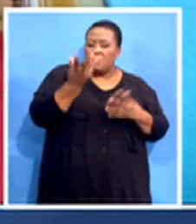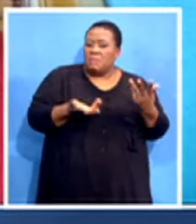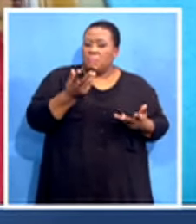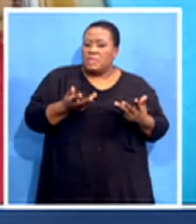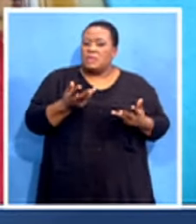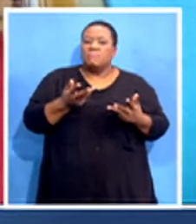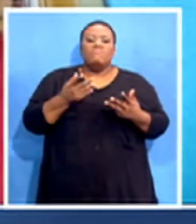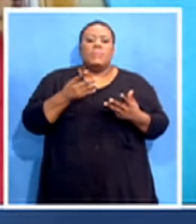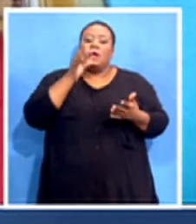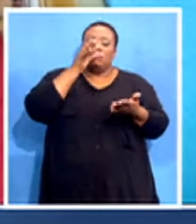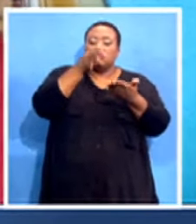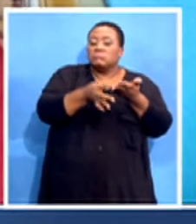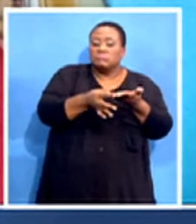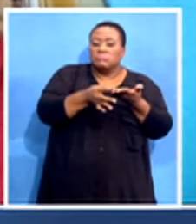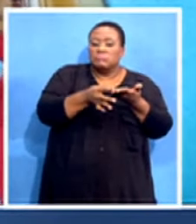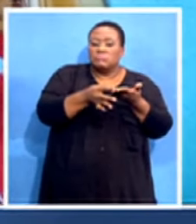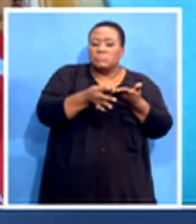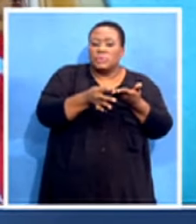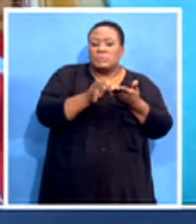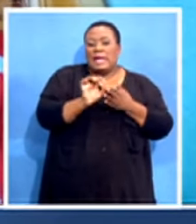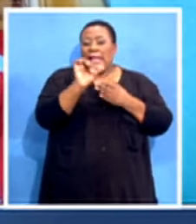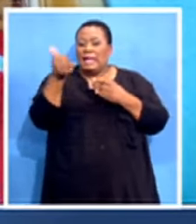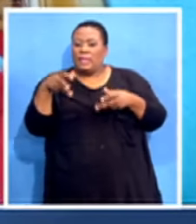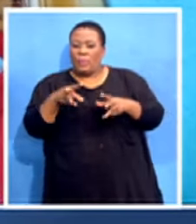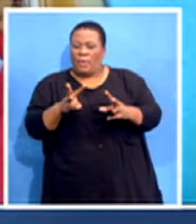perhaps turnaround times for him to address those concerns?